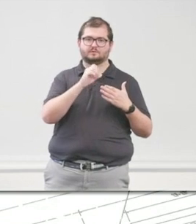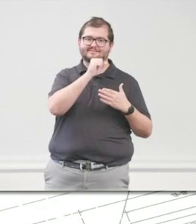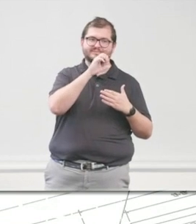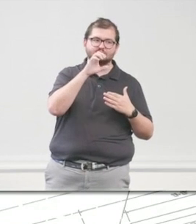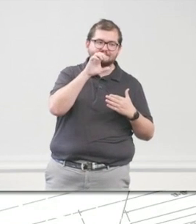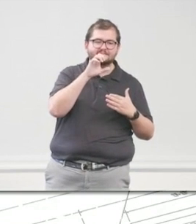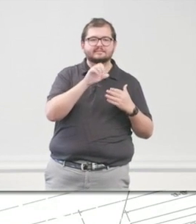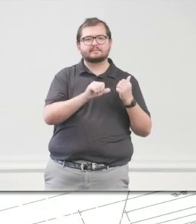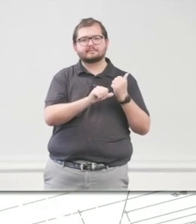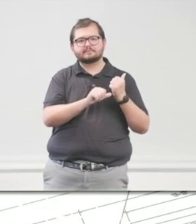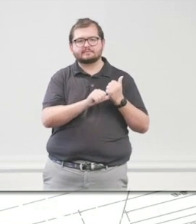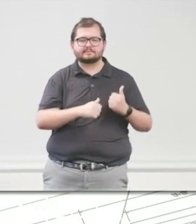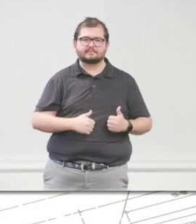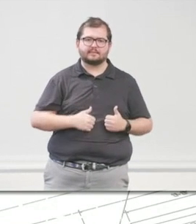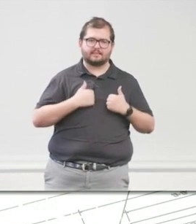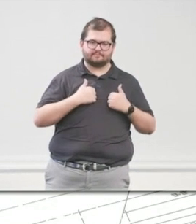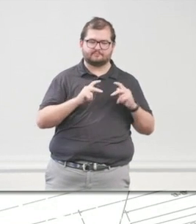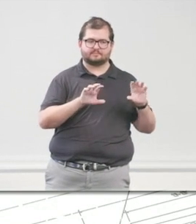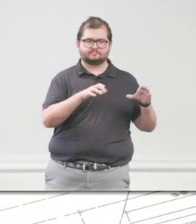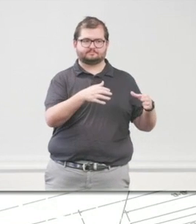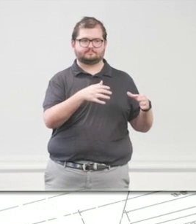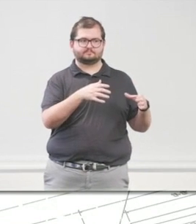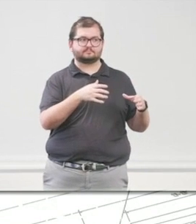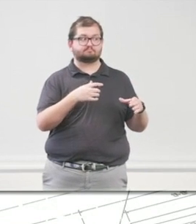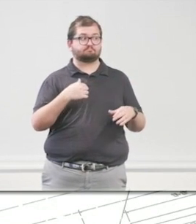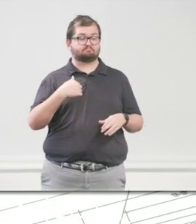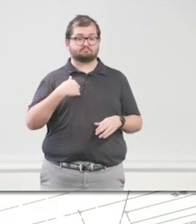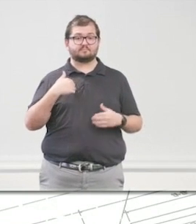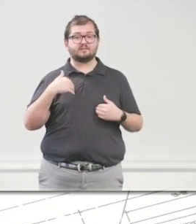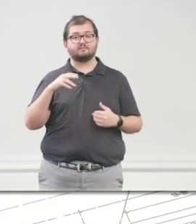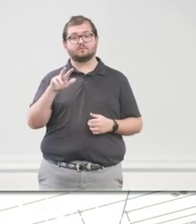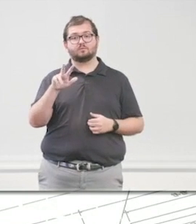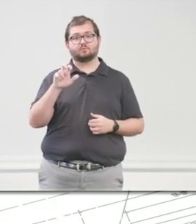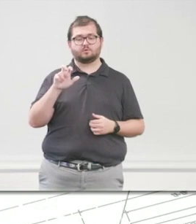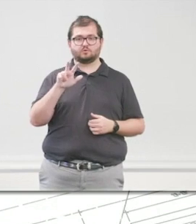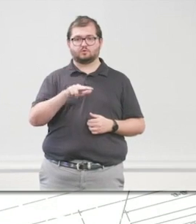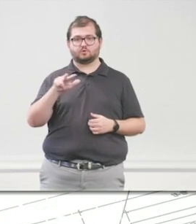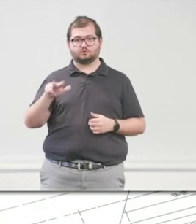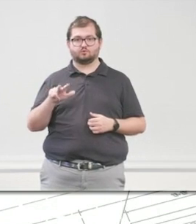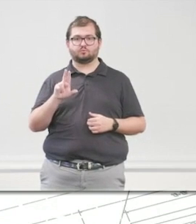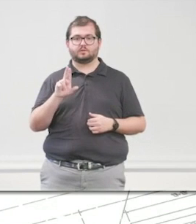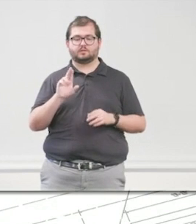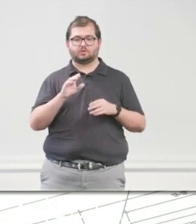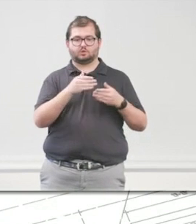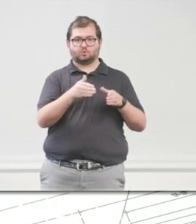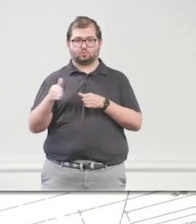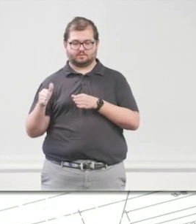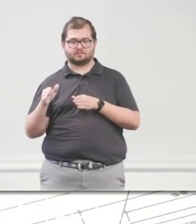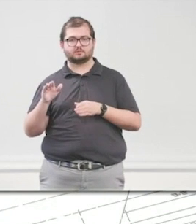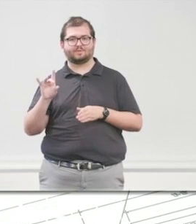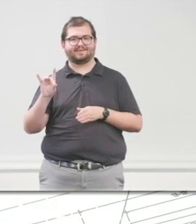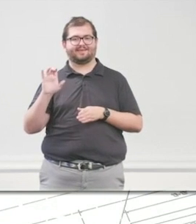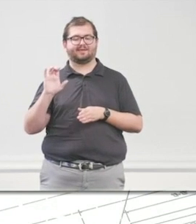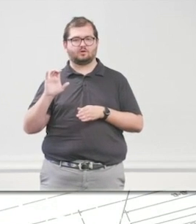senior living communities. And I have 333 units, 385 residents. I'm a small town with 100